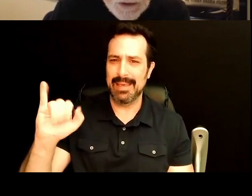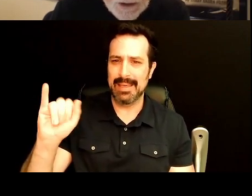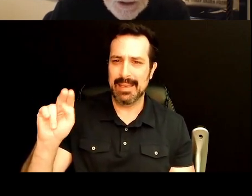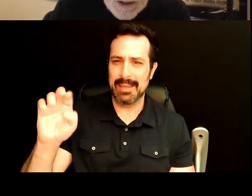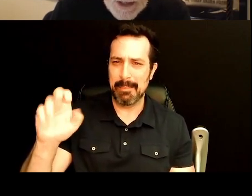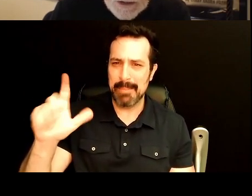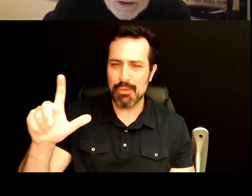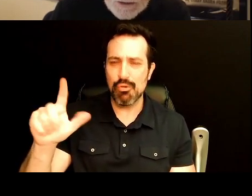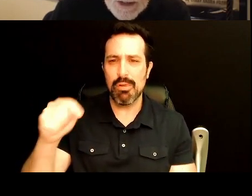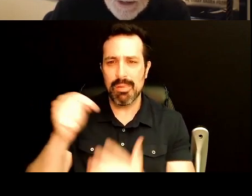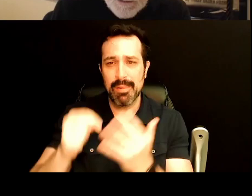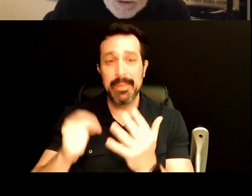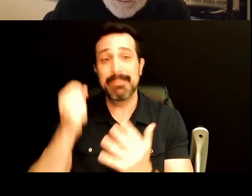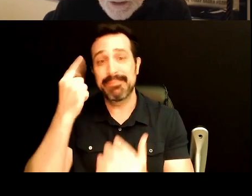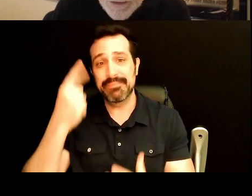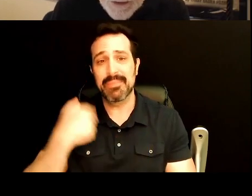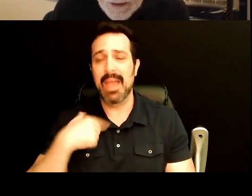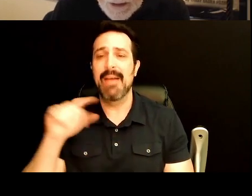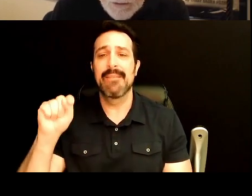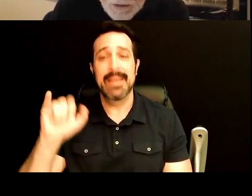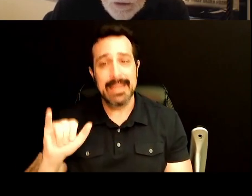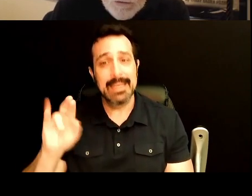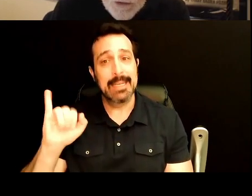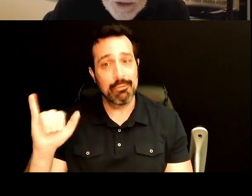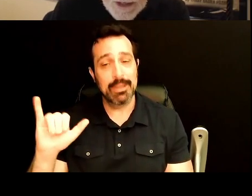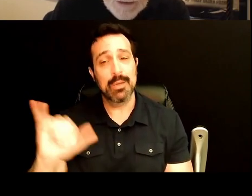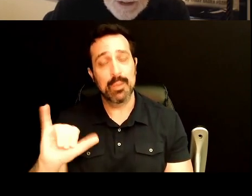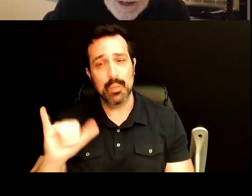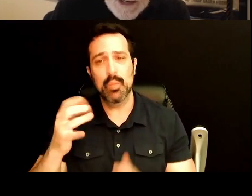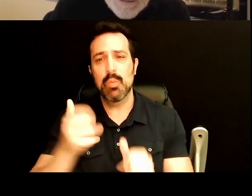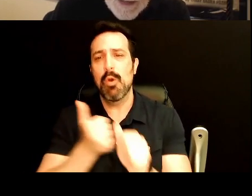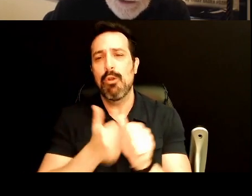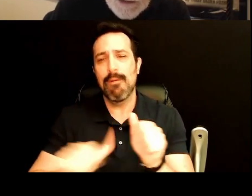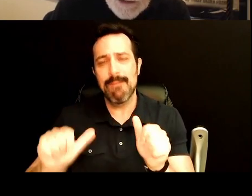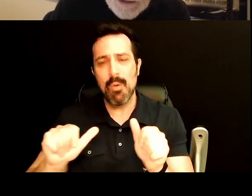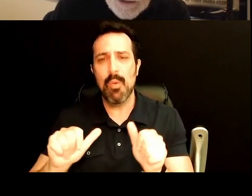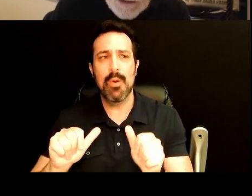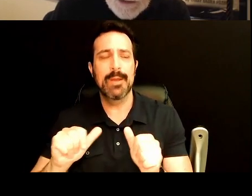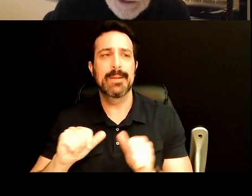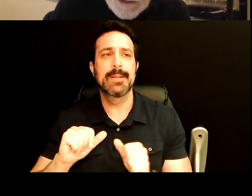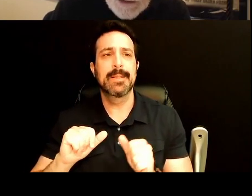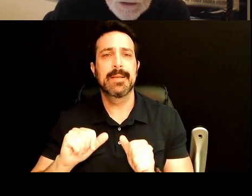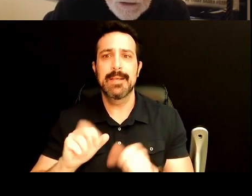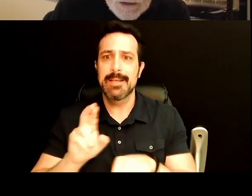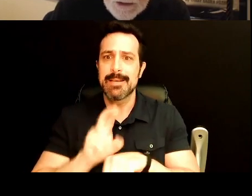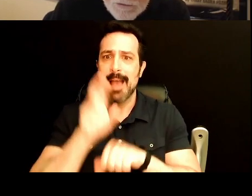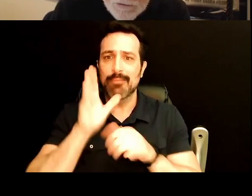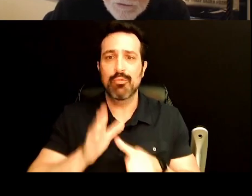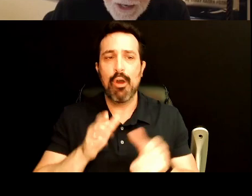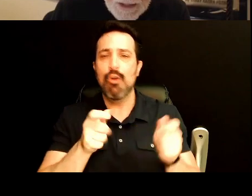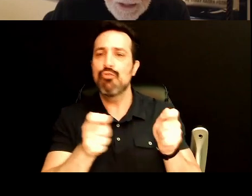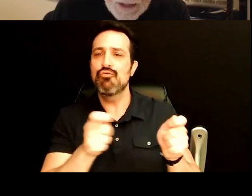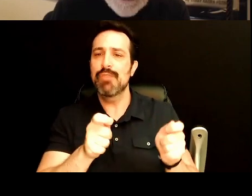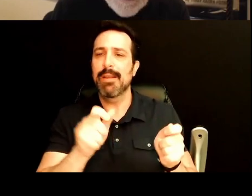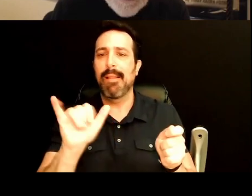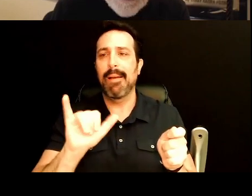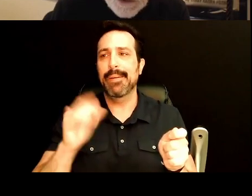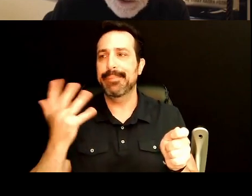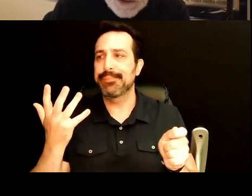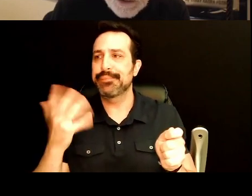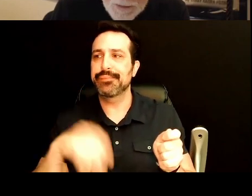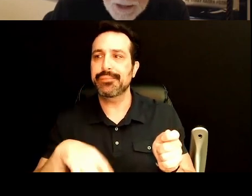But there's a tyranny to do that, too. We'll be thinking, we want to avoid having the astronauts being treated as, in fact,